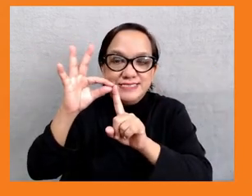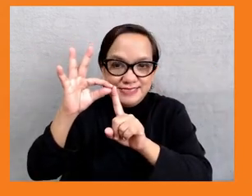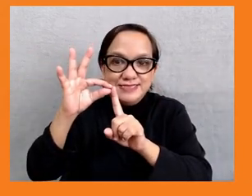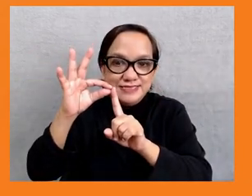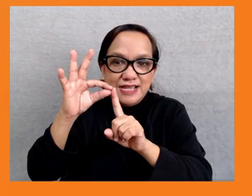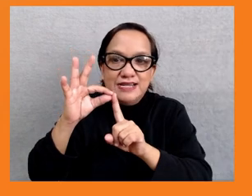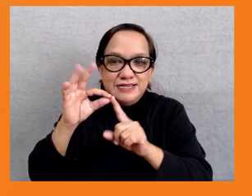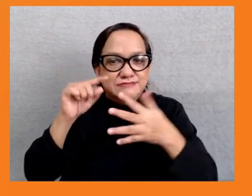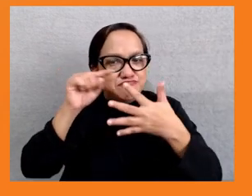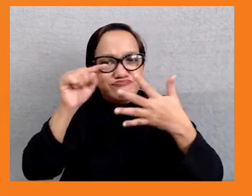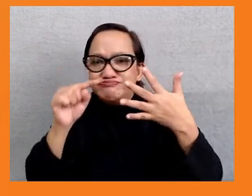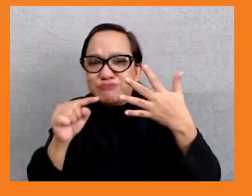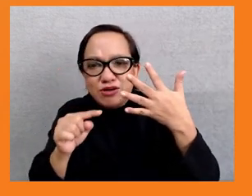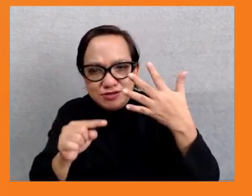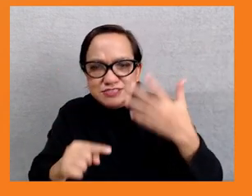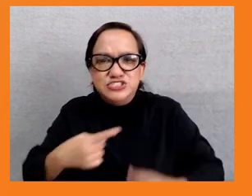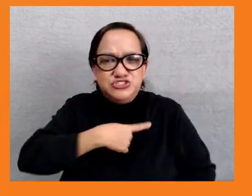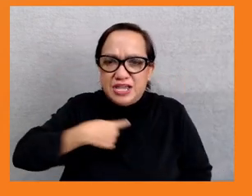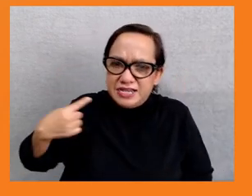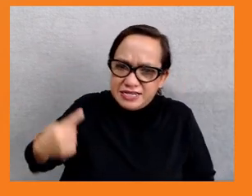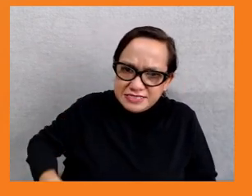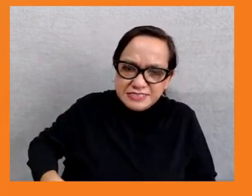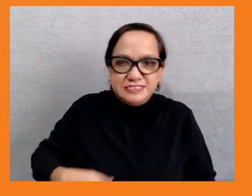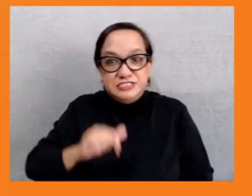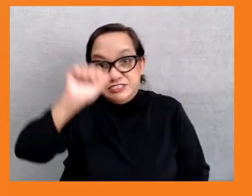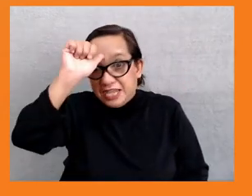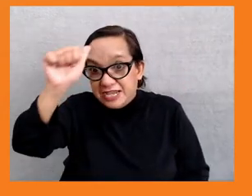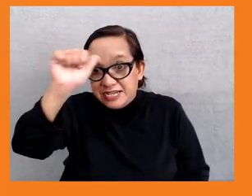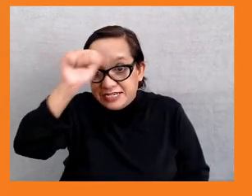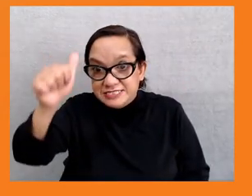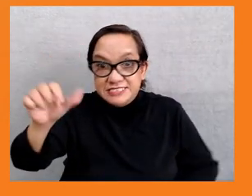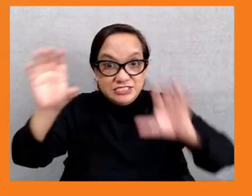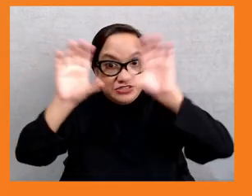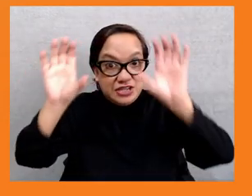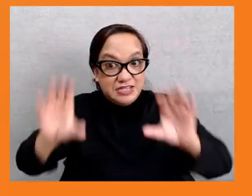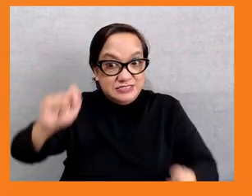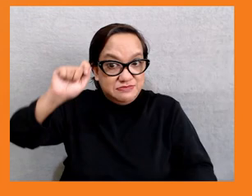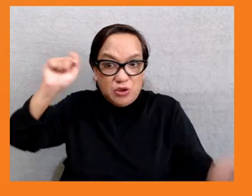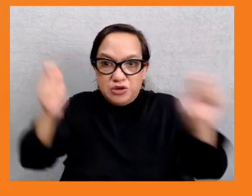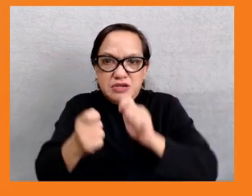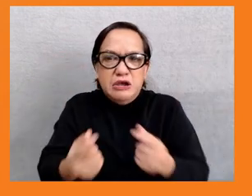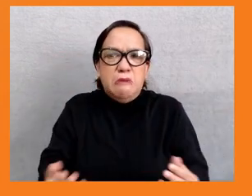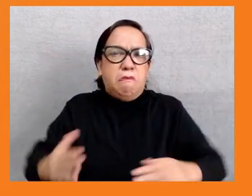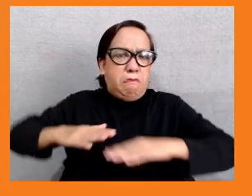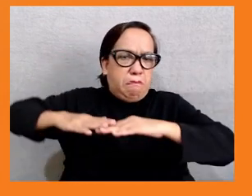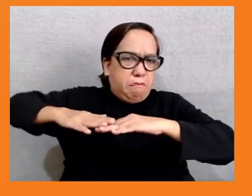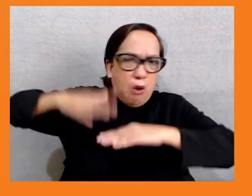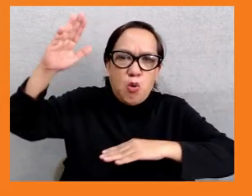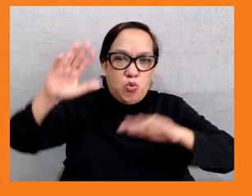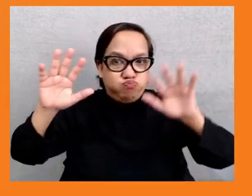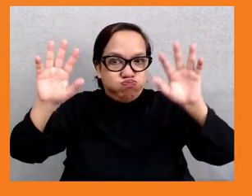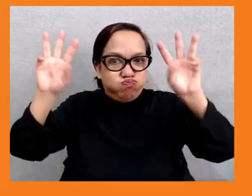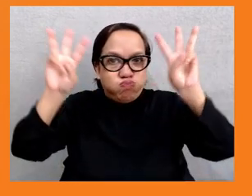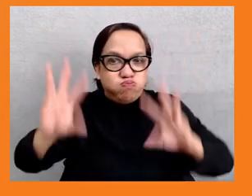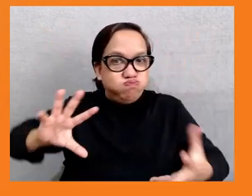clearly climate change change is creating more extreme weather events and it creates lots of challenges. I think one